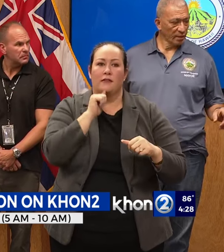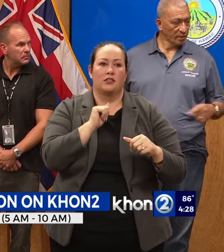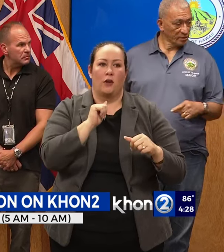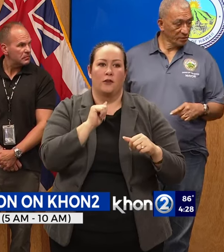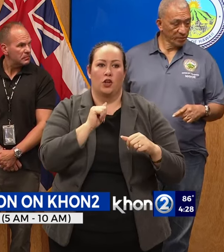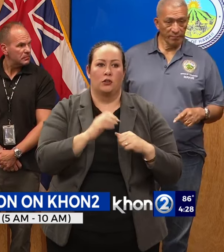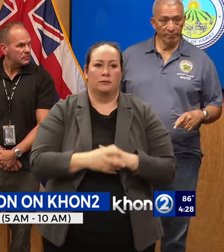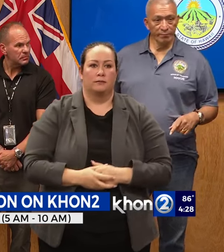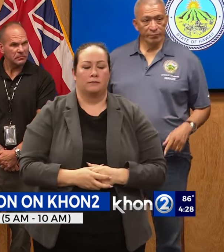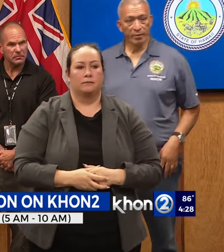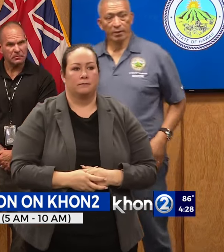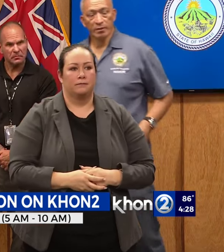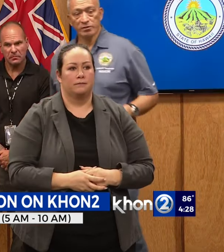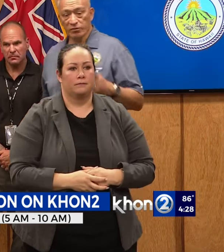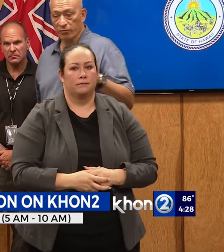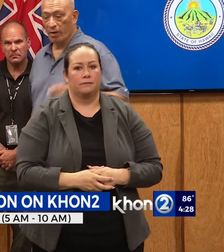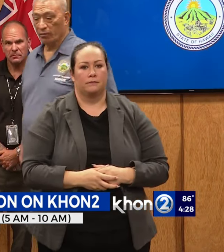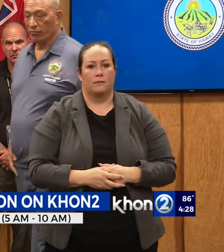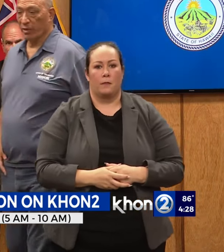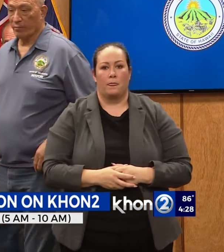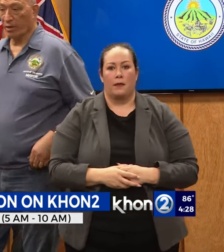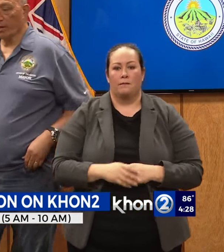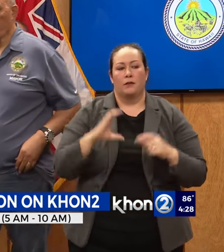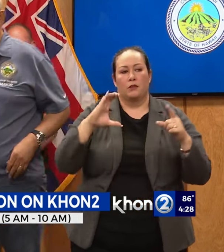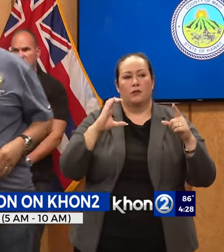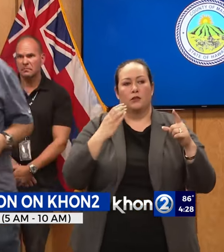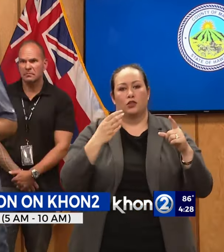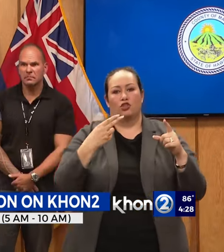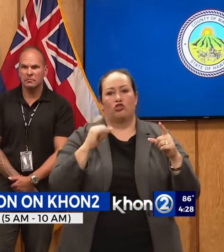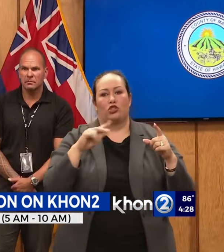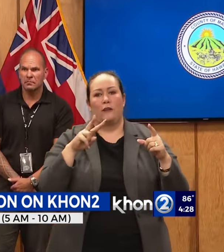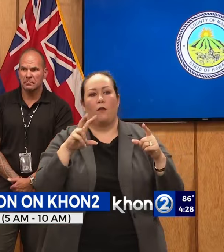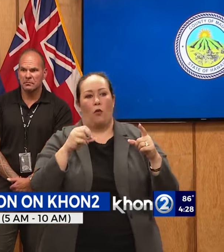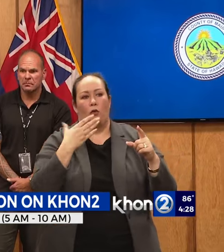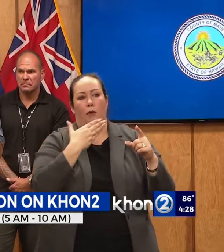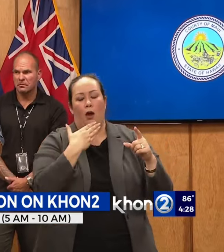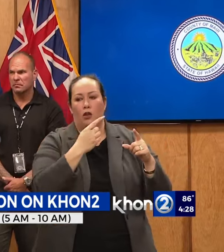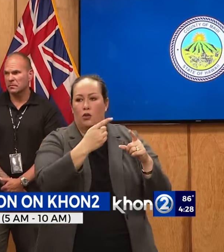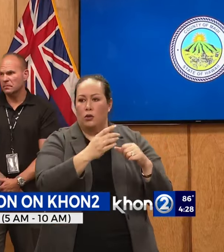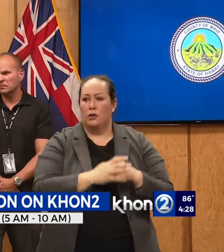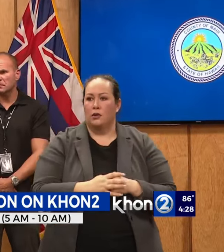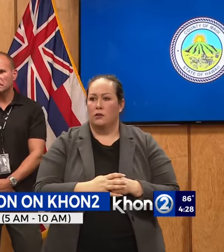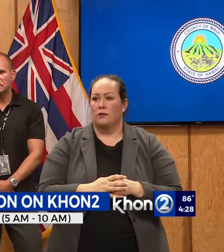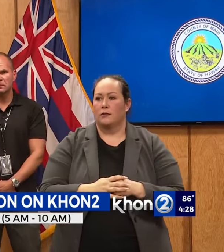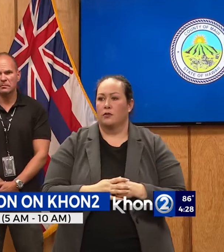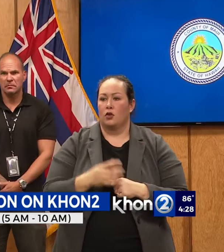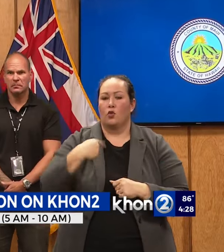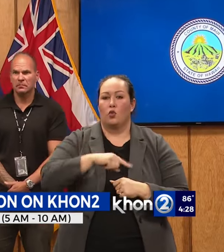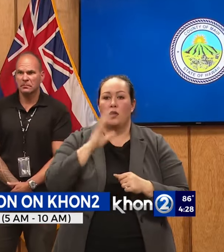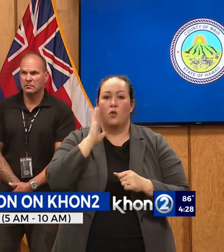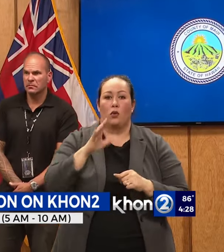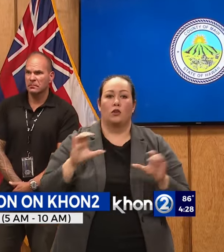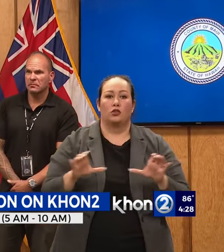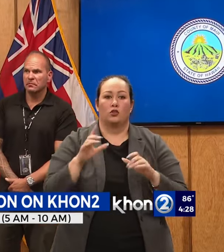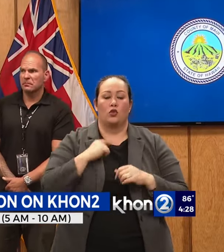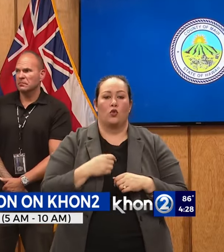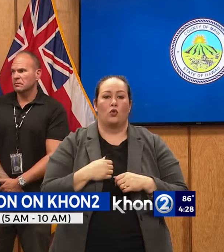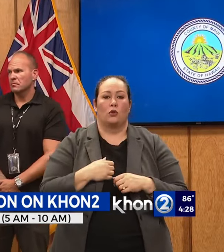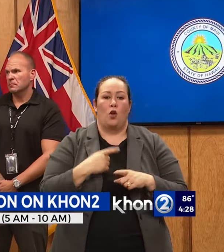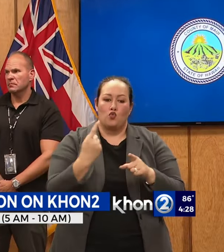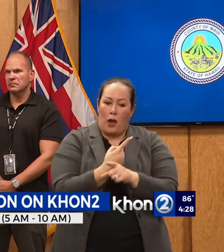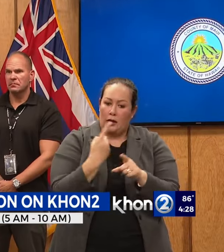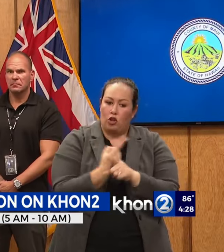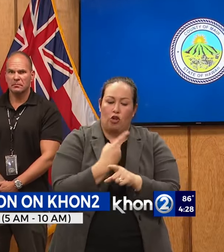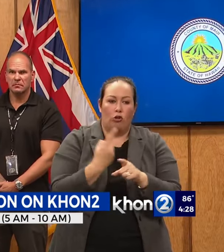than anyone else. Thank you. Chief, one more hour for that, Bob. I just want to say we're going to do regular media updates